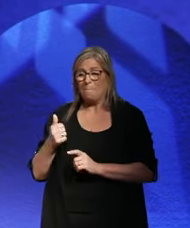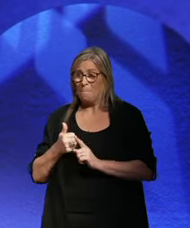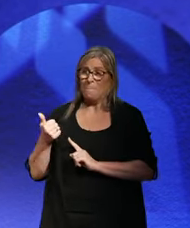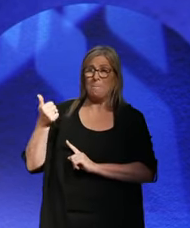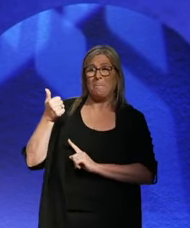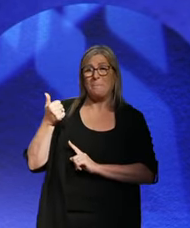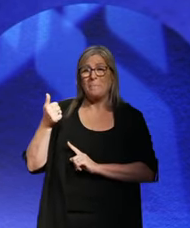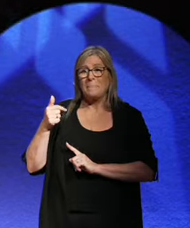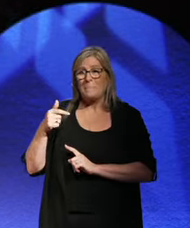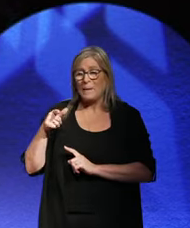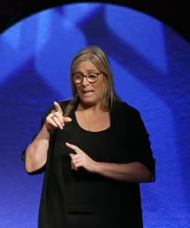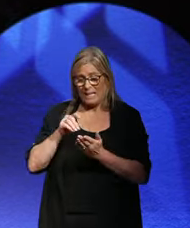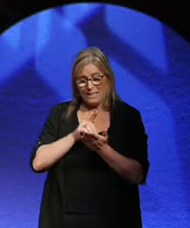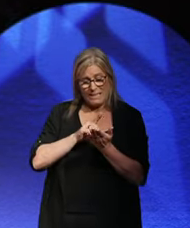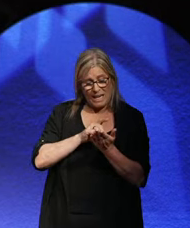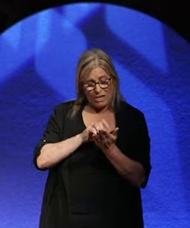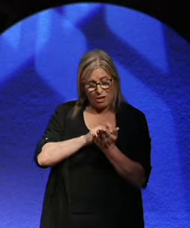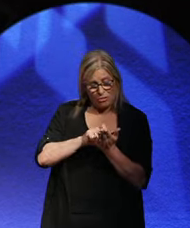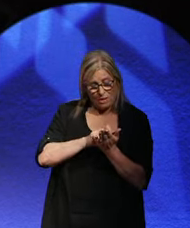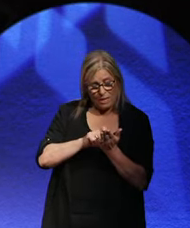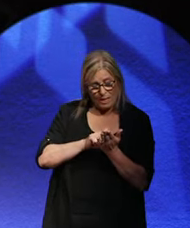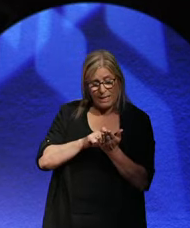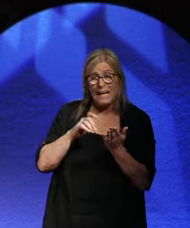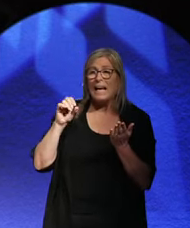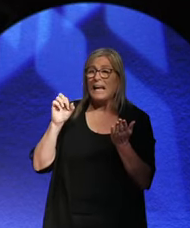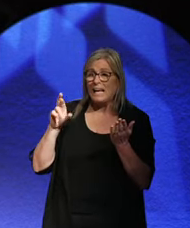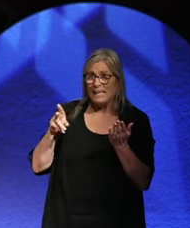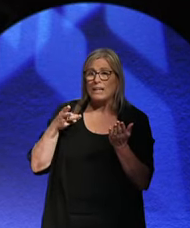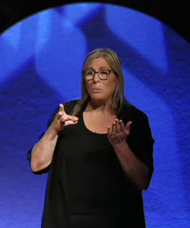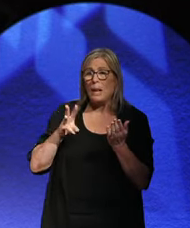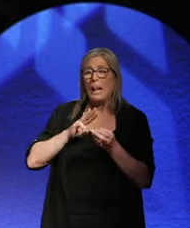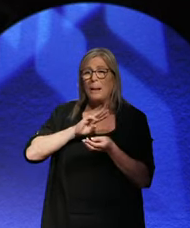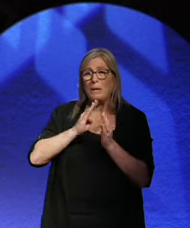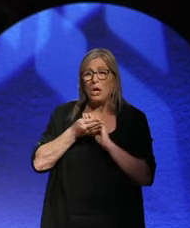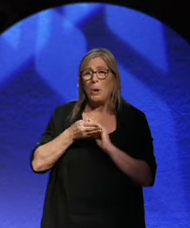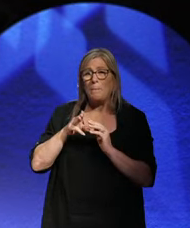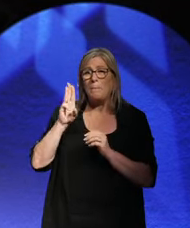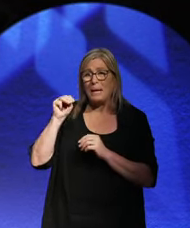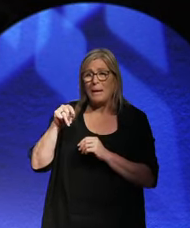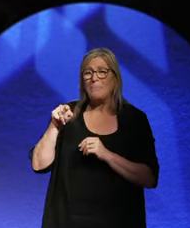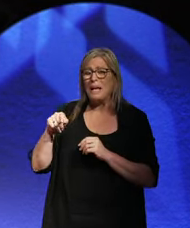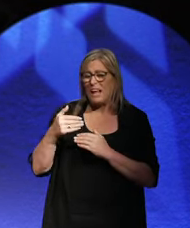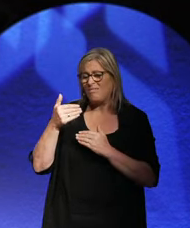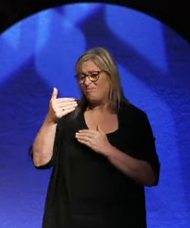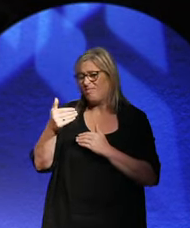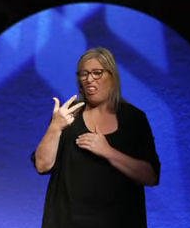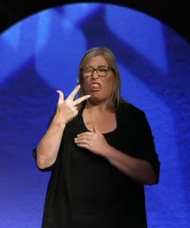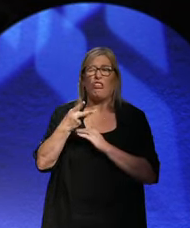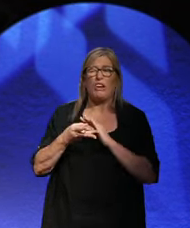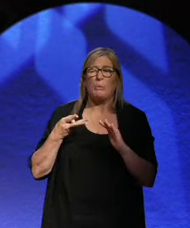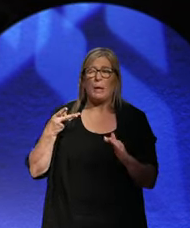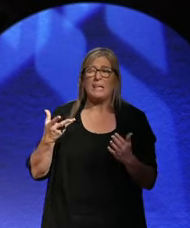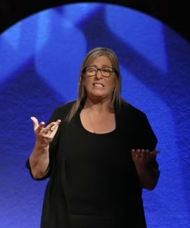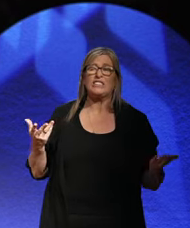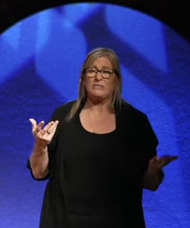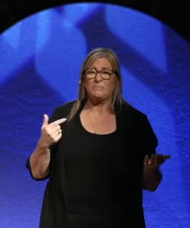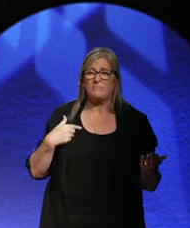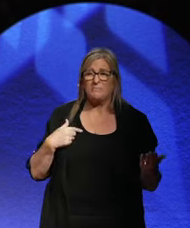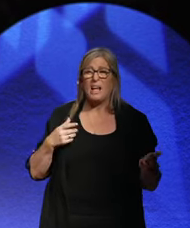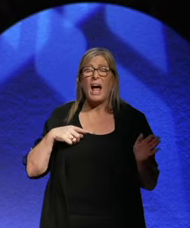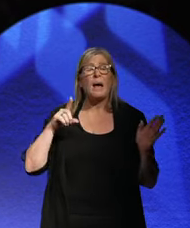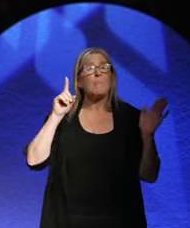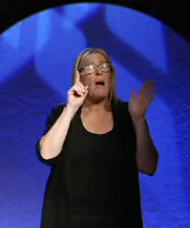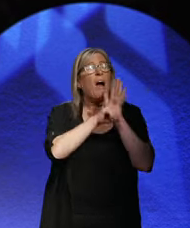writes down, he says, Hitler's going to become chancellor. He'll last three weeks. I'm off to